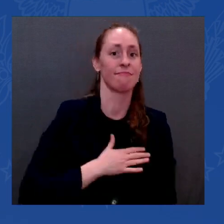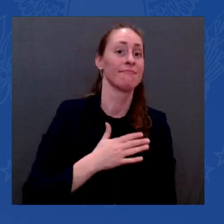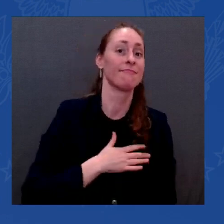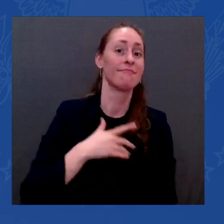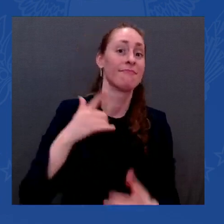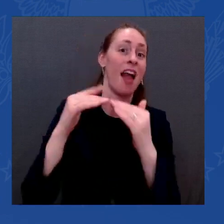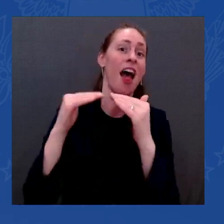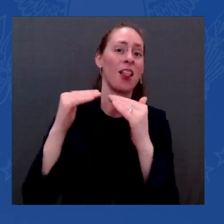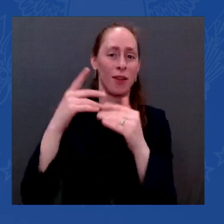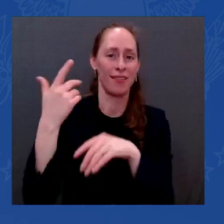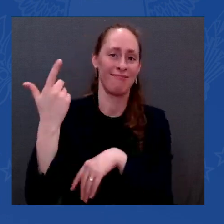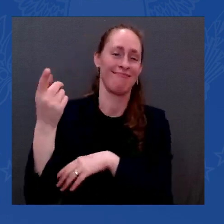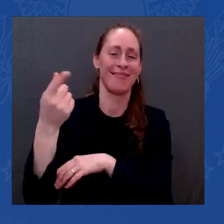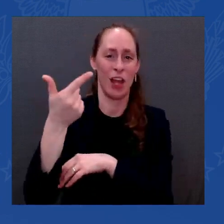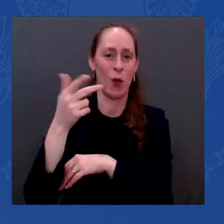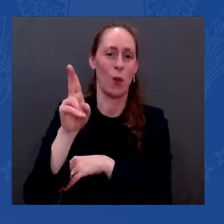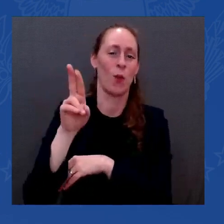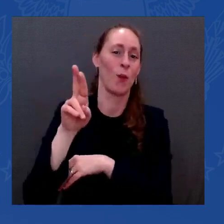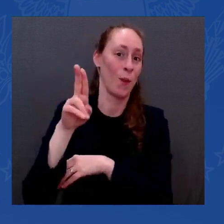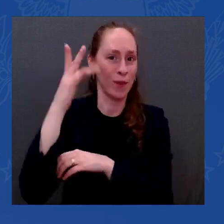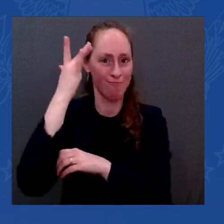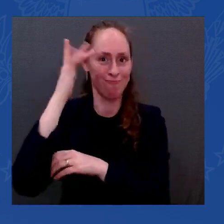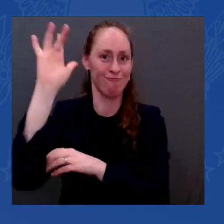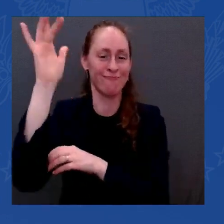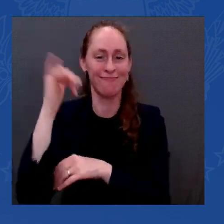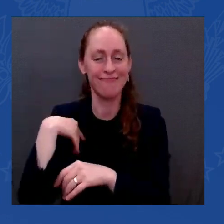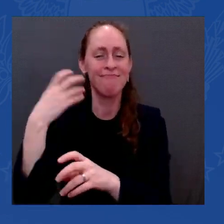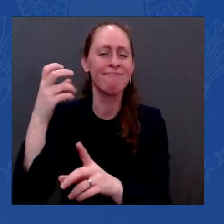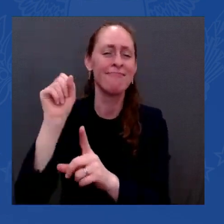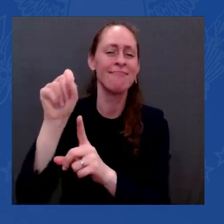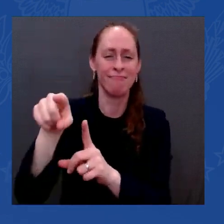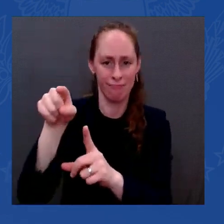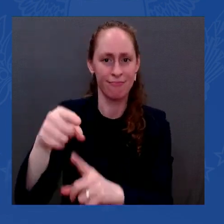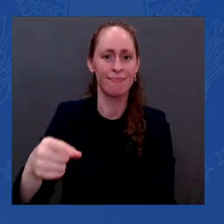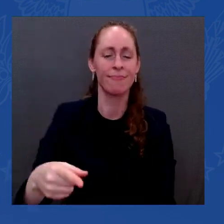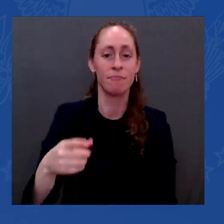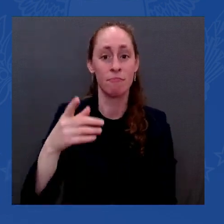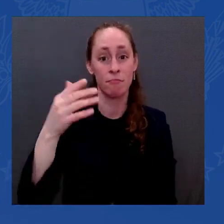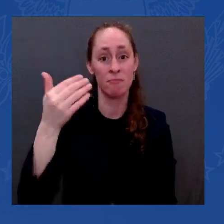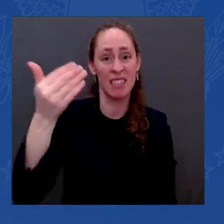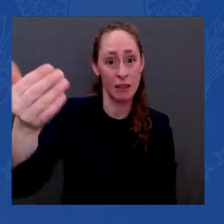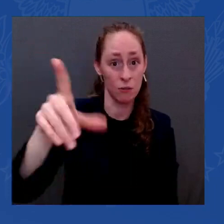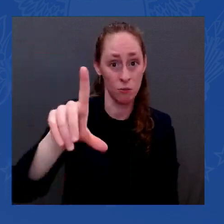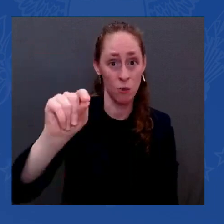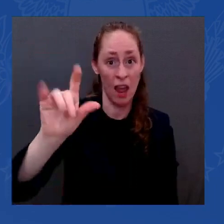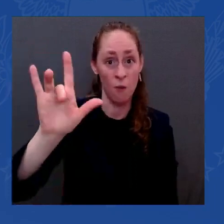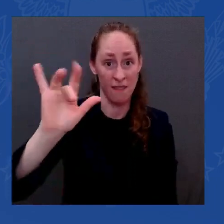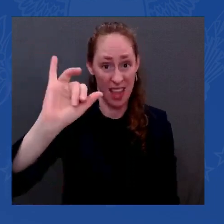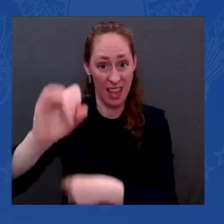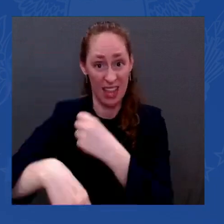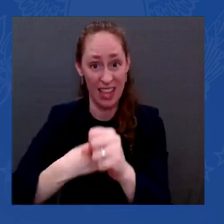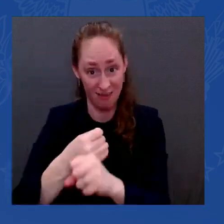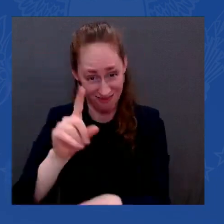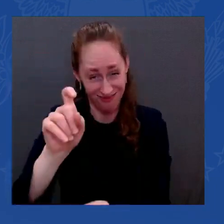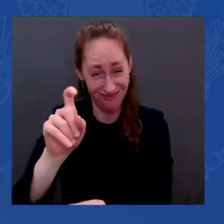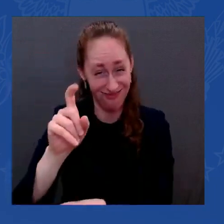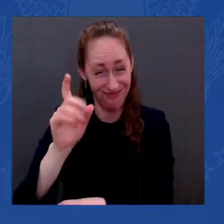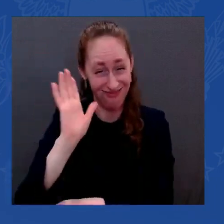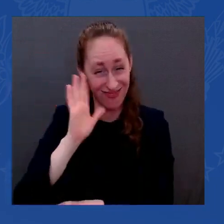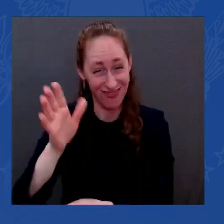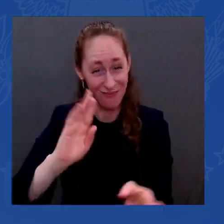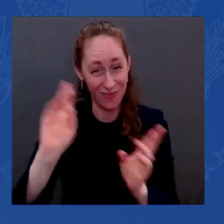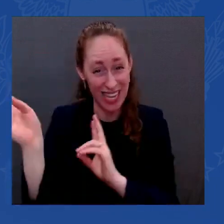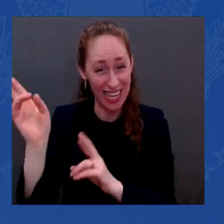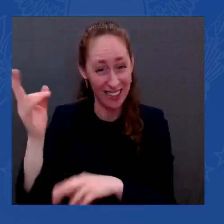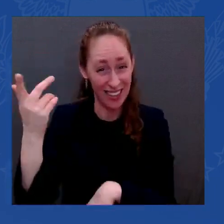,000 electric vehicles per year. You'll you'll be able to provide the material for 500,000 electric vehicles